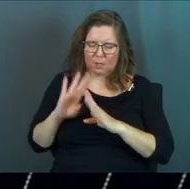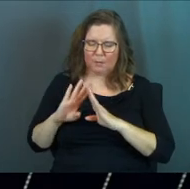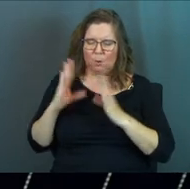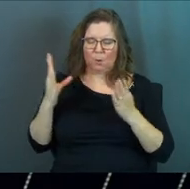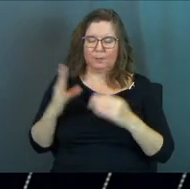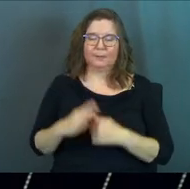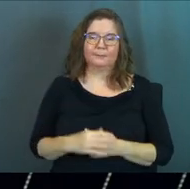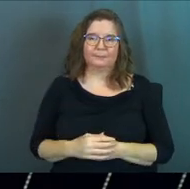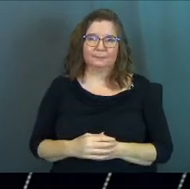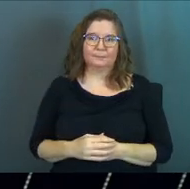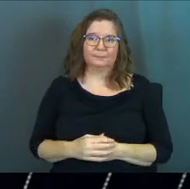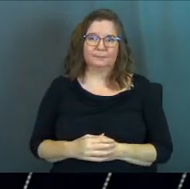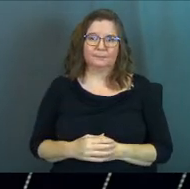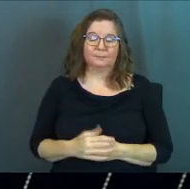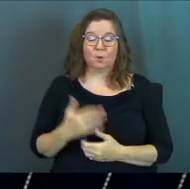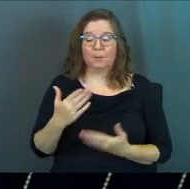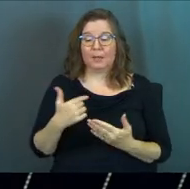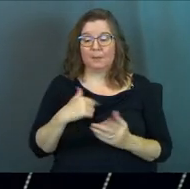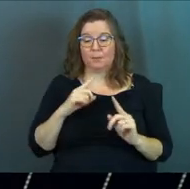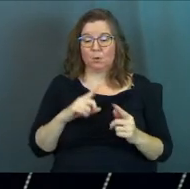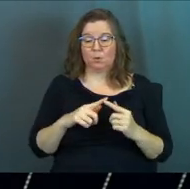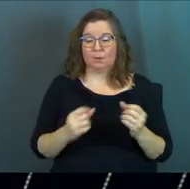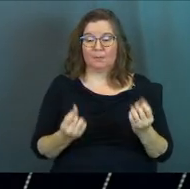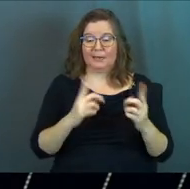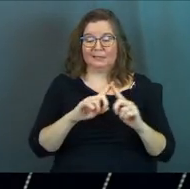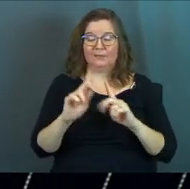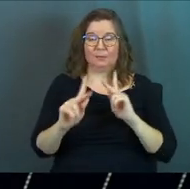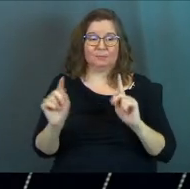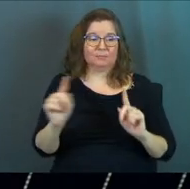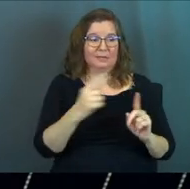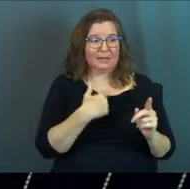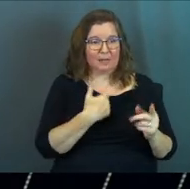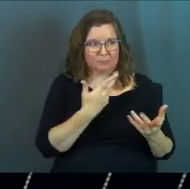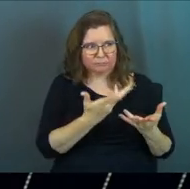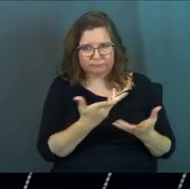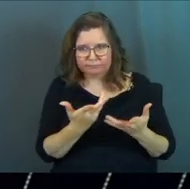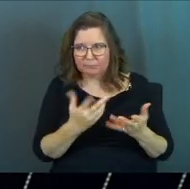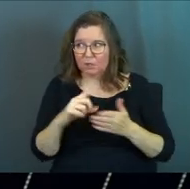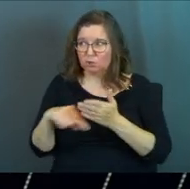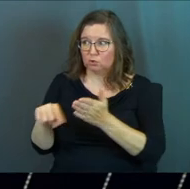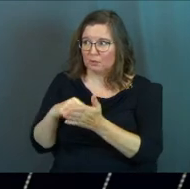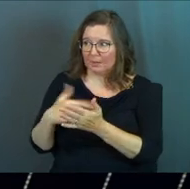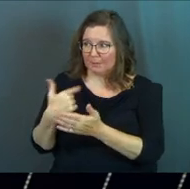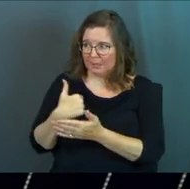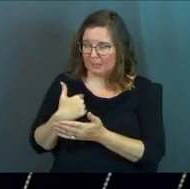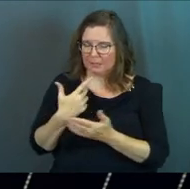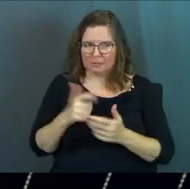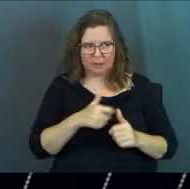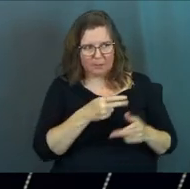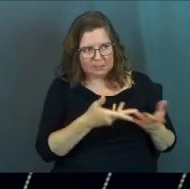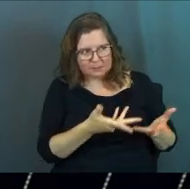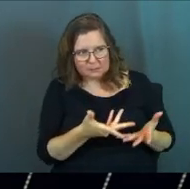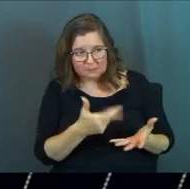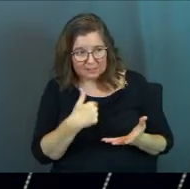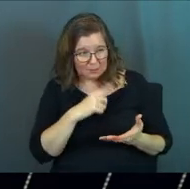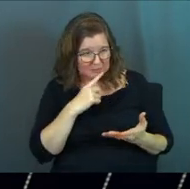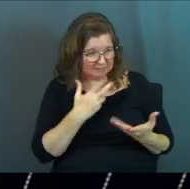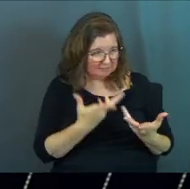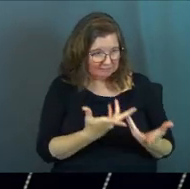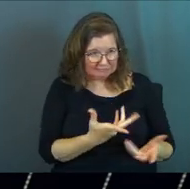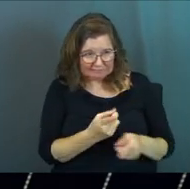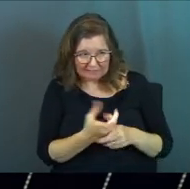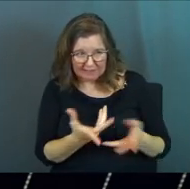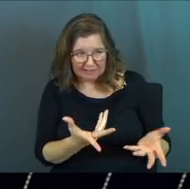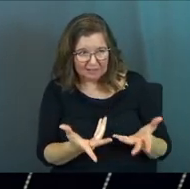to be open. Or maybe I'm gonna go to a multitude of counsel and I'm gonna take your criticism of me and I'm gonna take it to some other people and say, does this